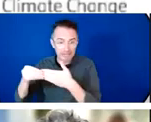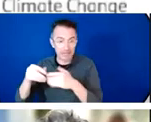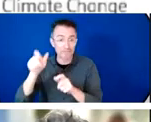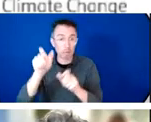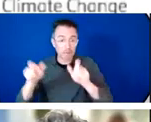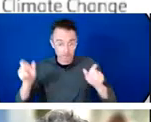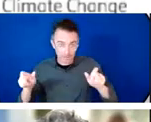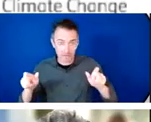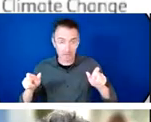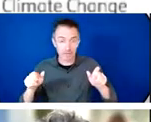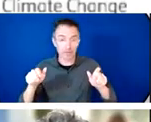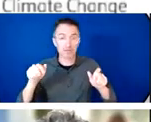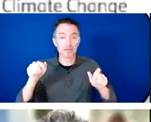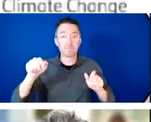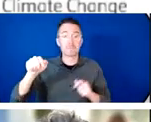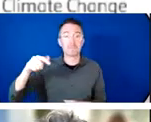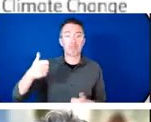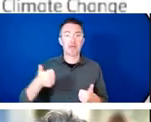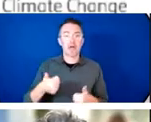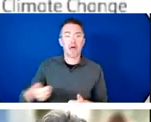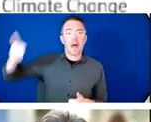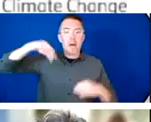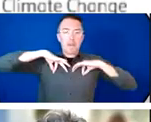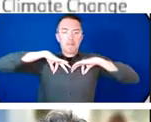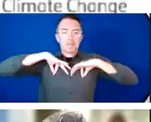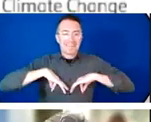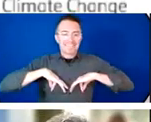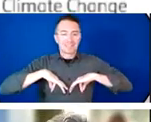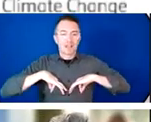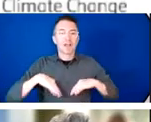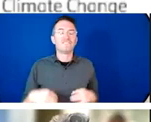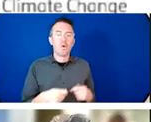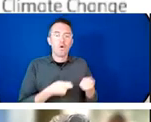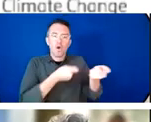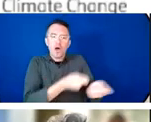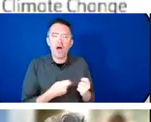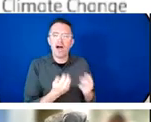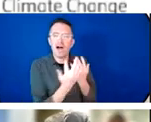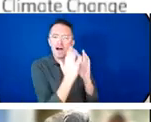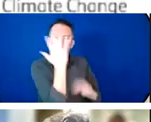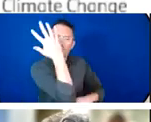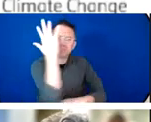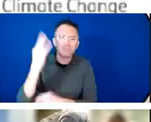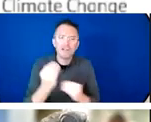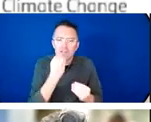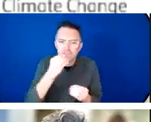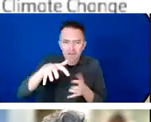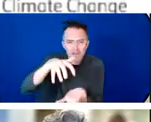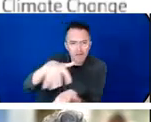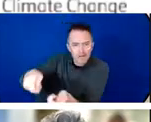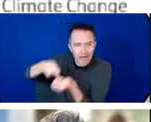Minister of Agriculture, Fisheries, Environment, Tourism and Handicrafts, Government of Comoros.